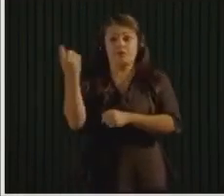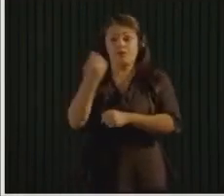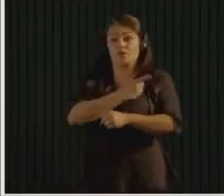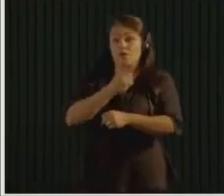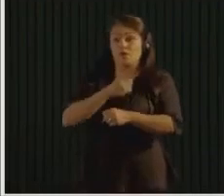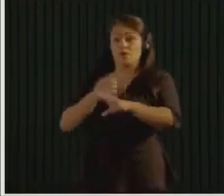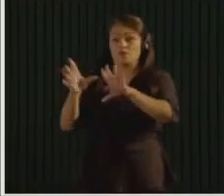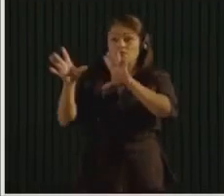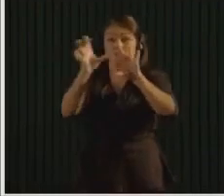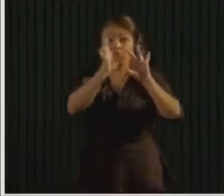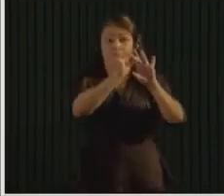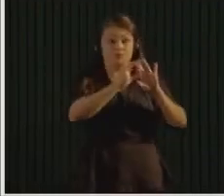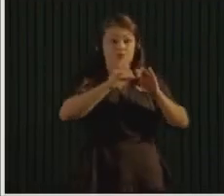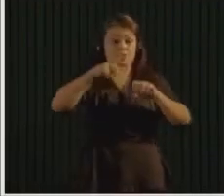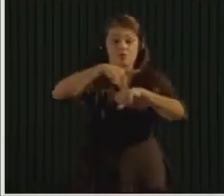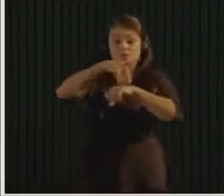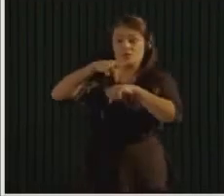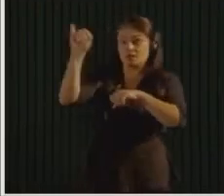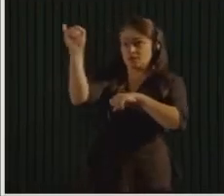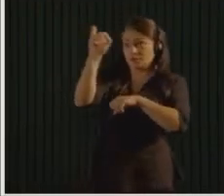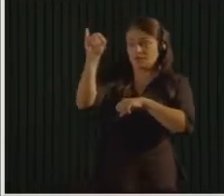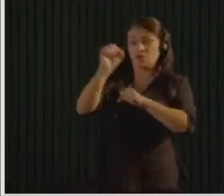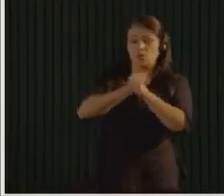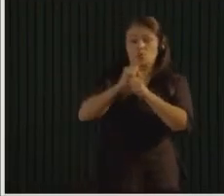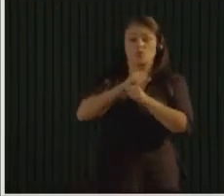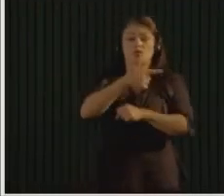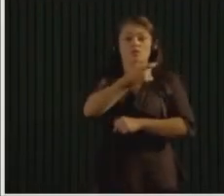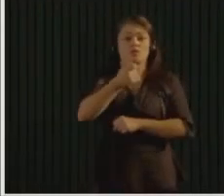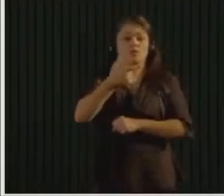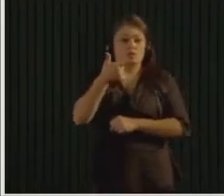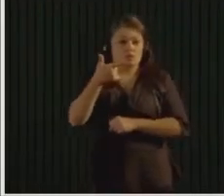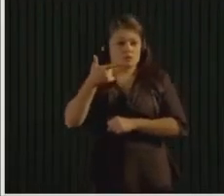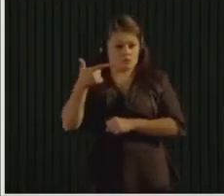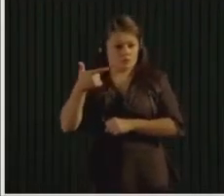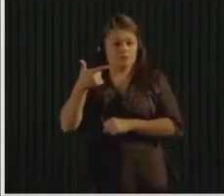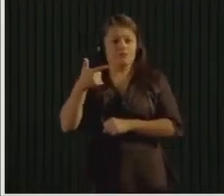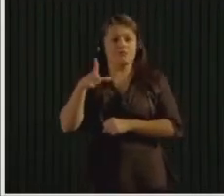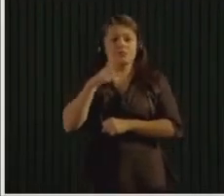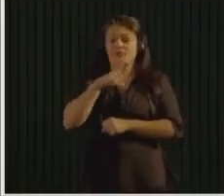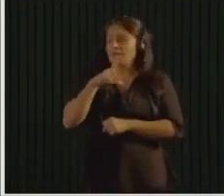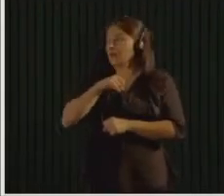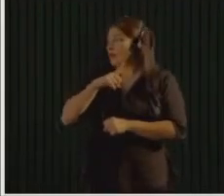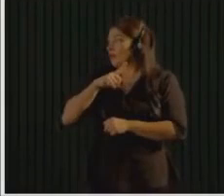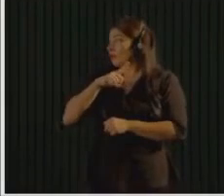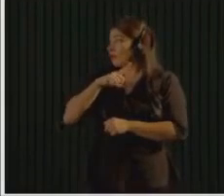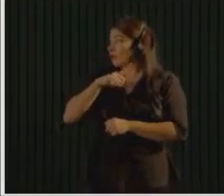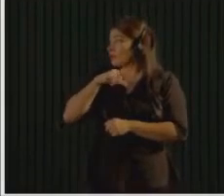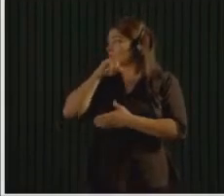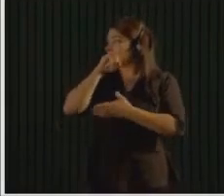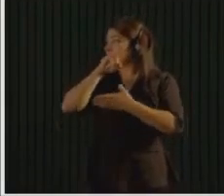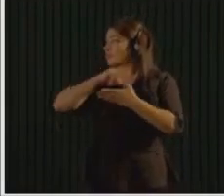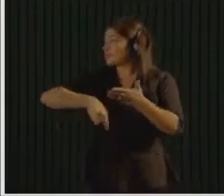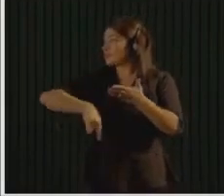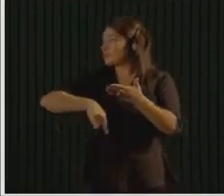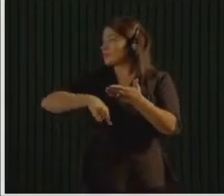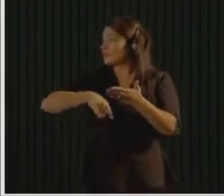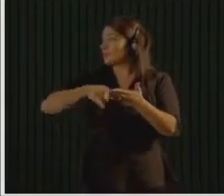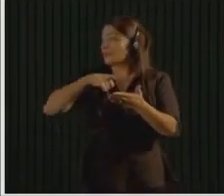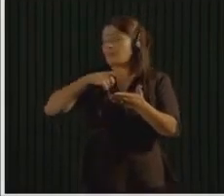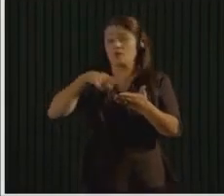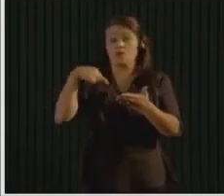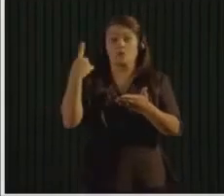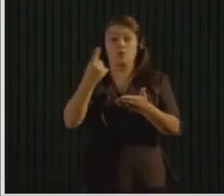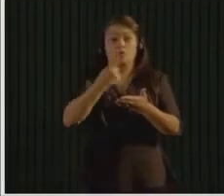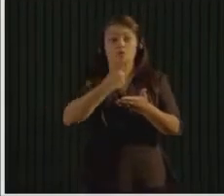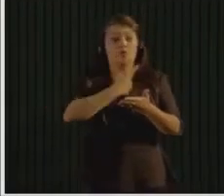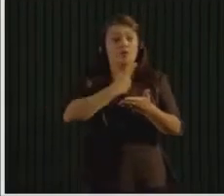And then if you go to the next one, yes, the Zero Waste Brain Trust was a part of our project to envision a world without waste